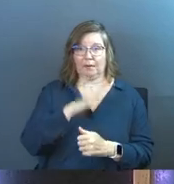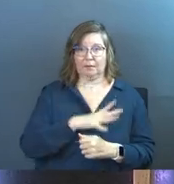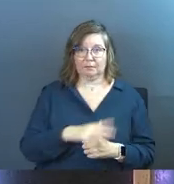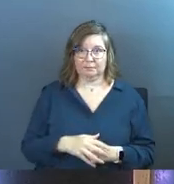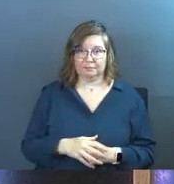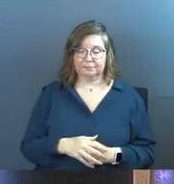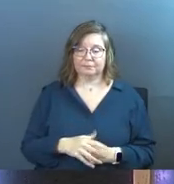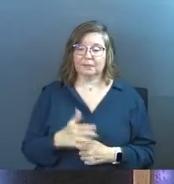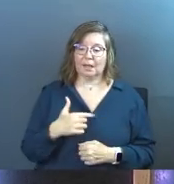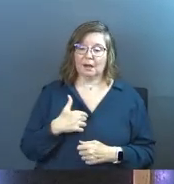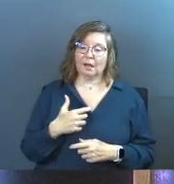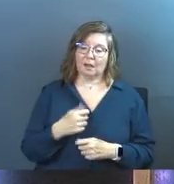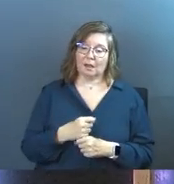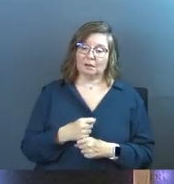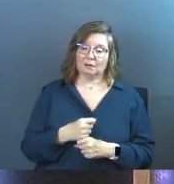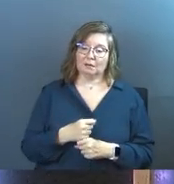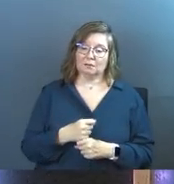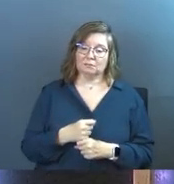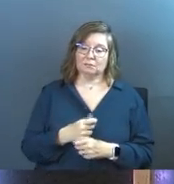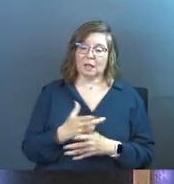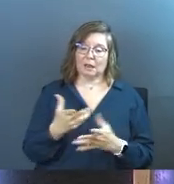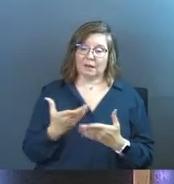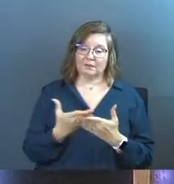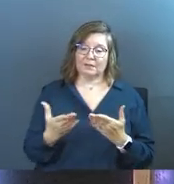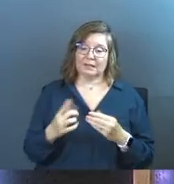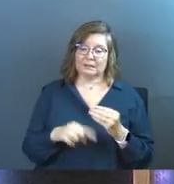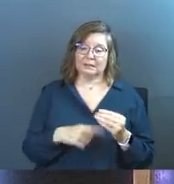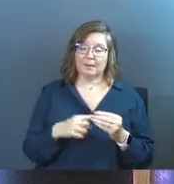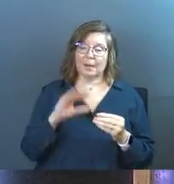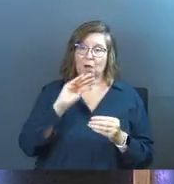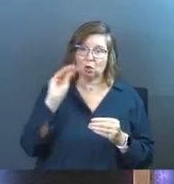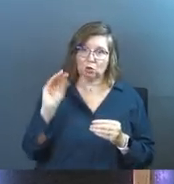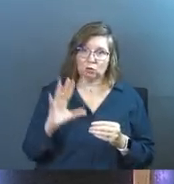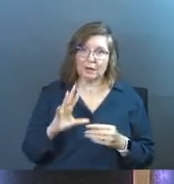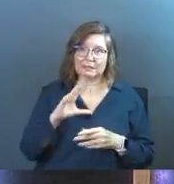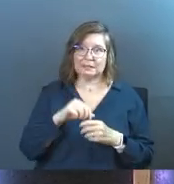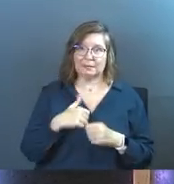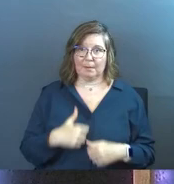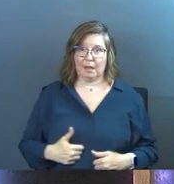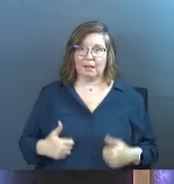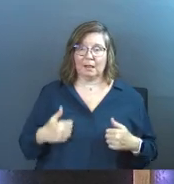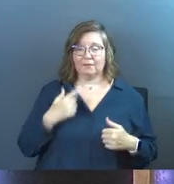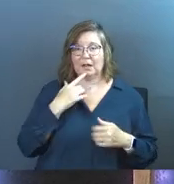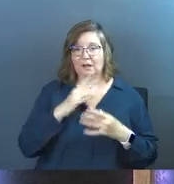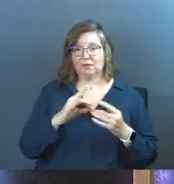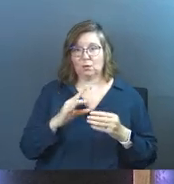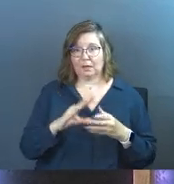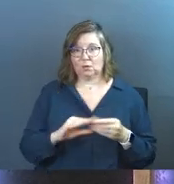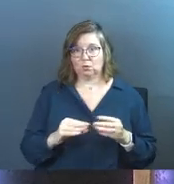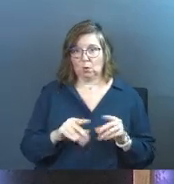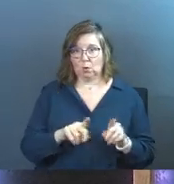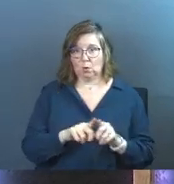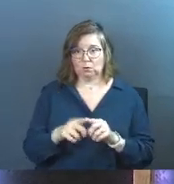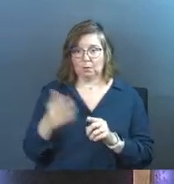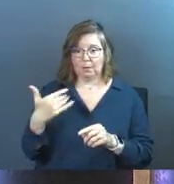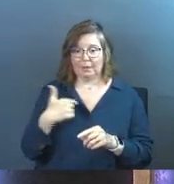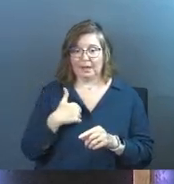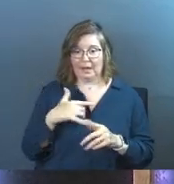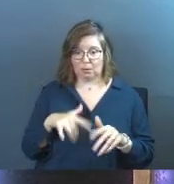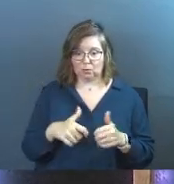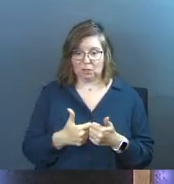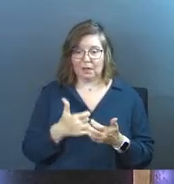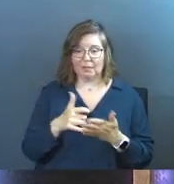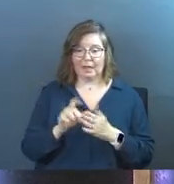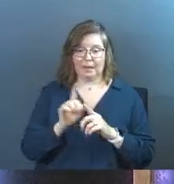and I got incredible things about grace into my life. And I've told that story also before that I was